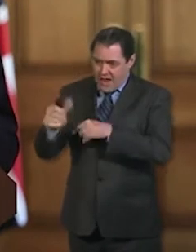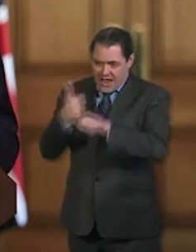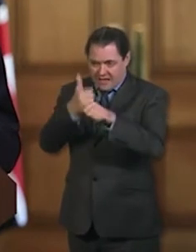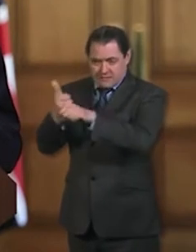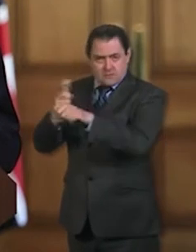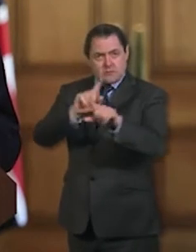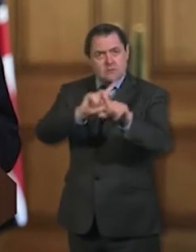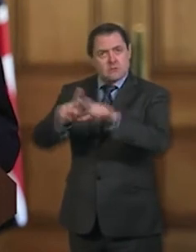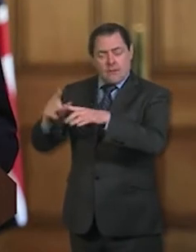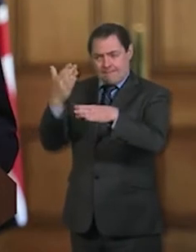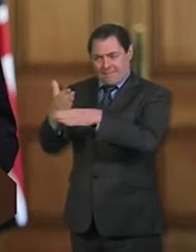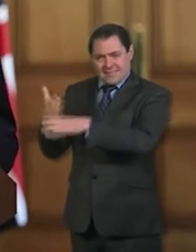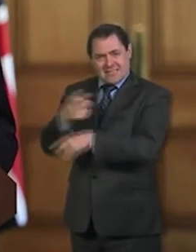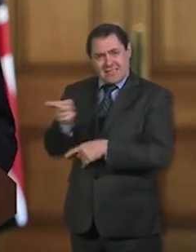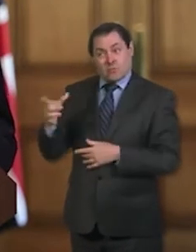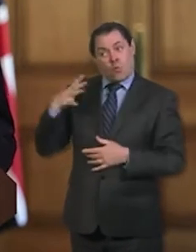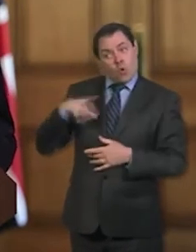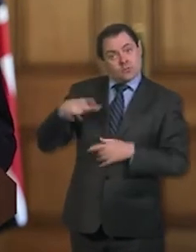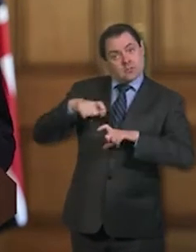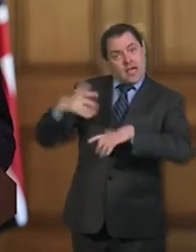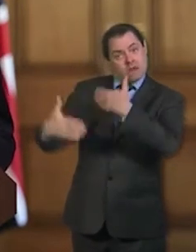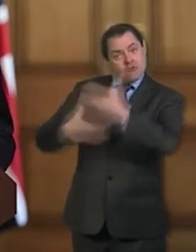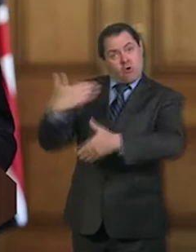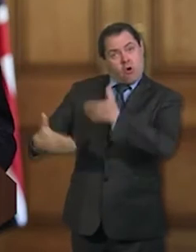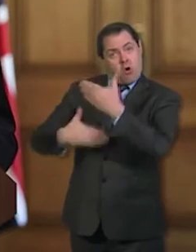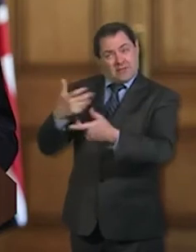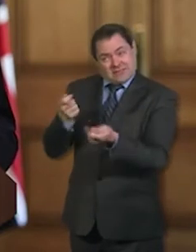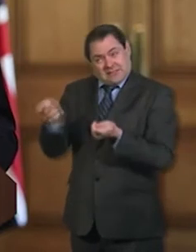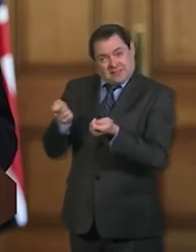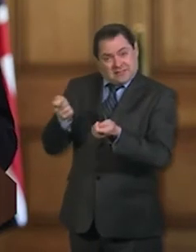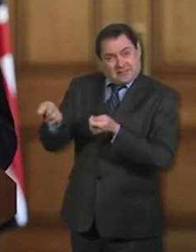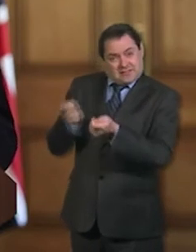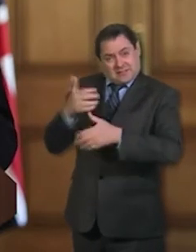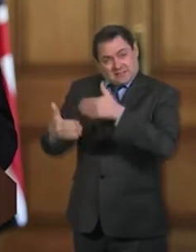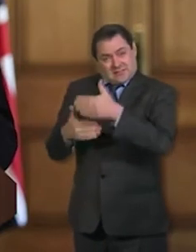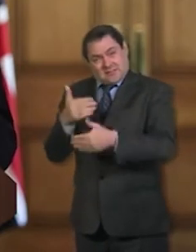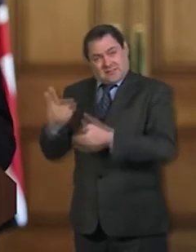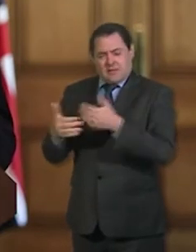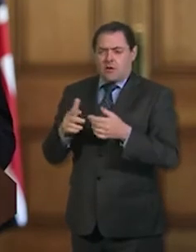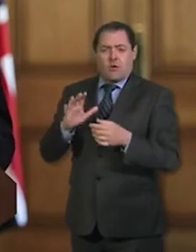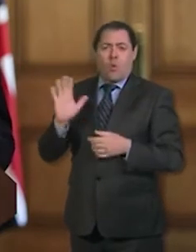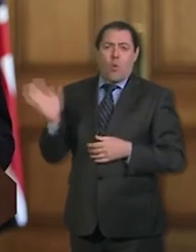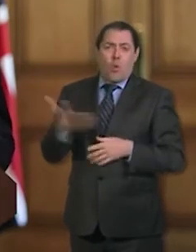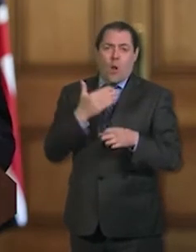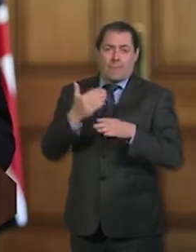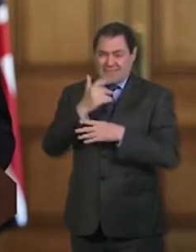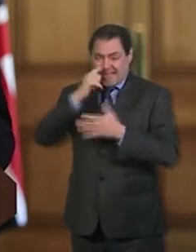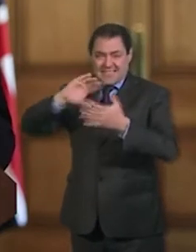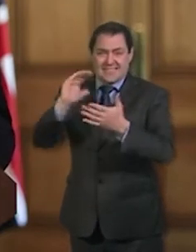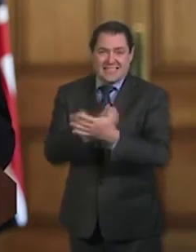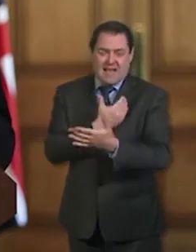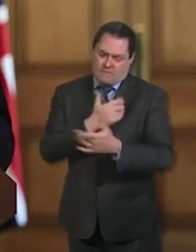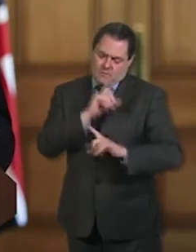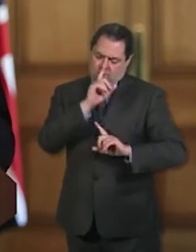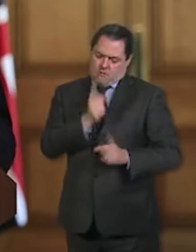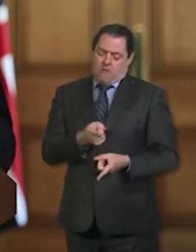running as much as is possible. We can't save everyone, but keep them up and running as much as possible, therefore to